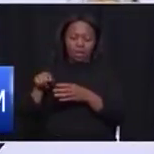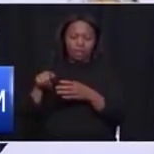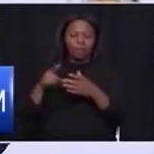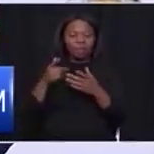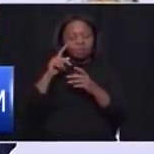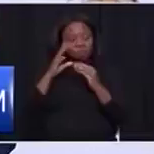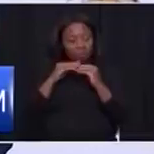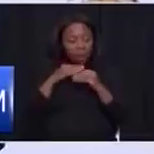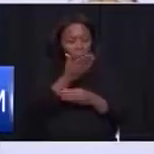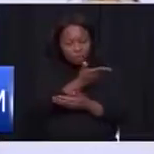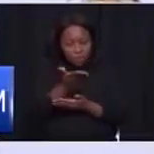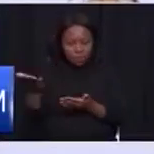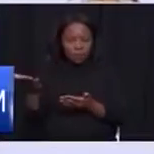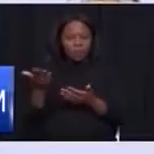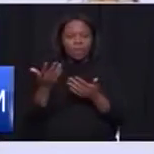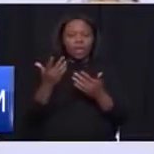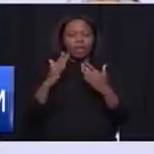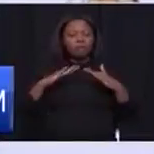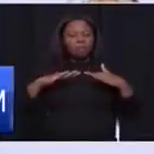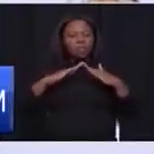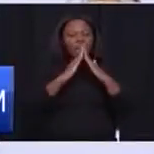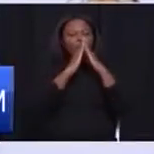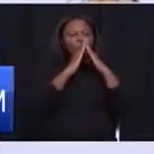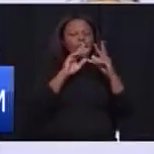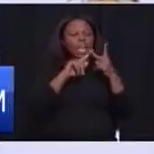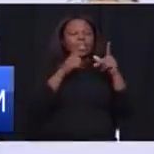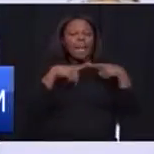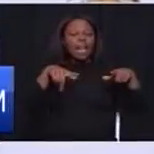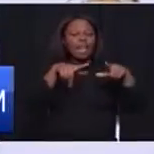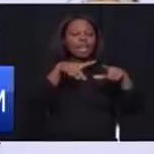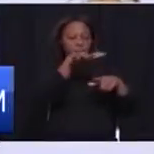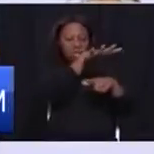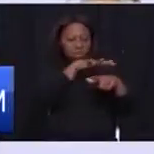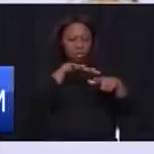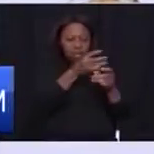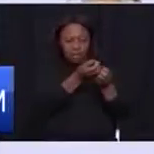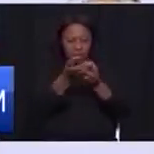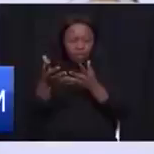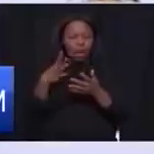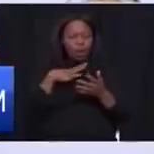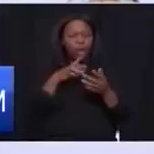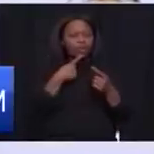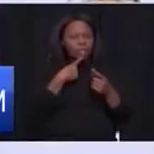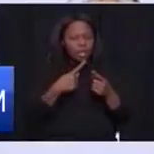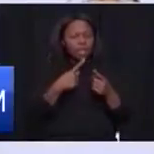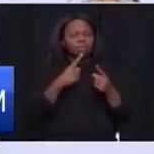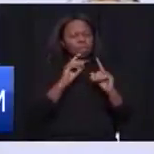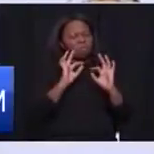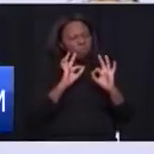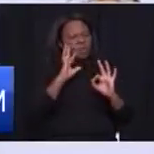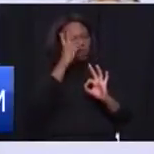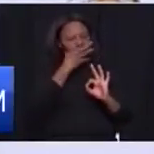Honourable members, with regard to human settlements and release of land, I want to state that access to decent housing